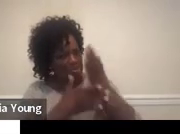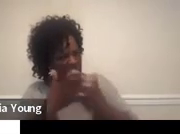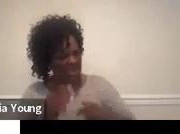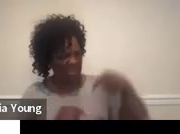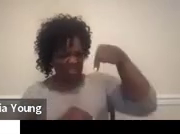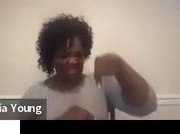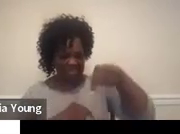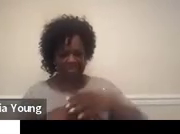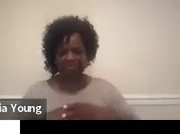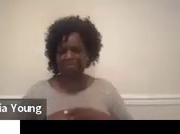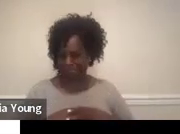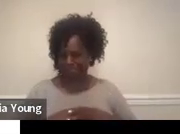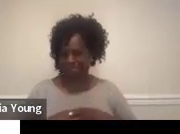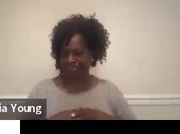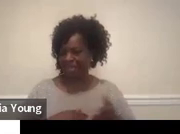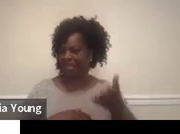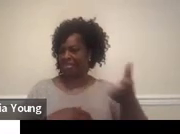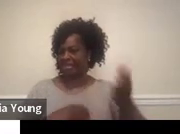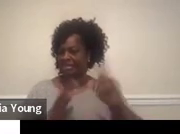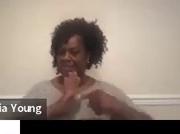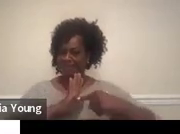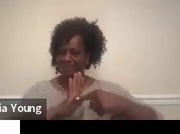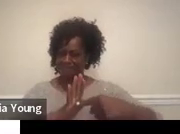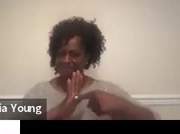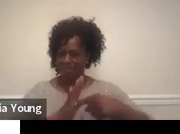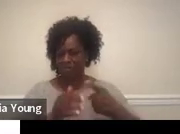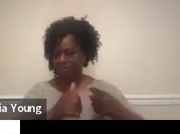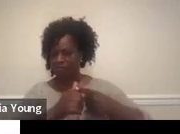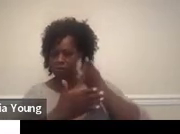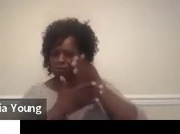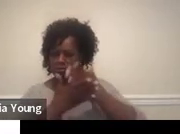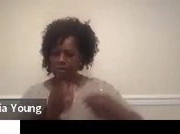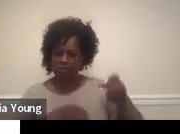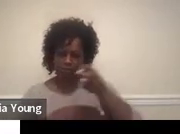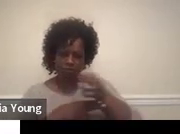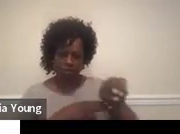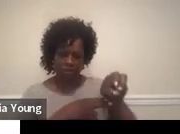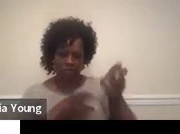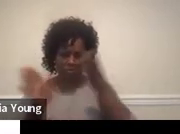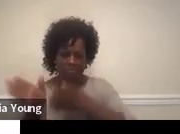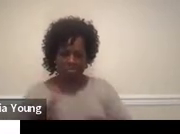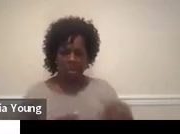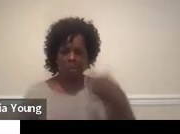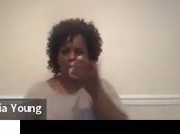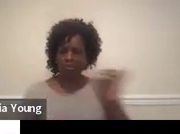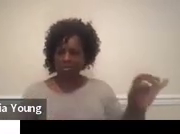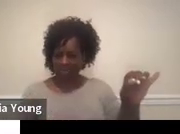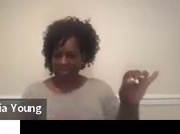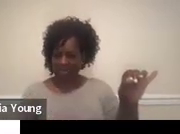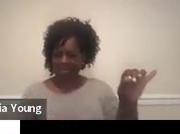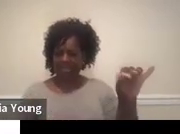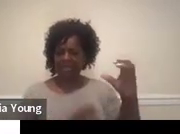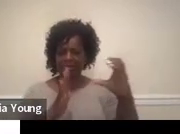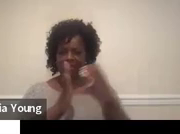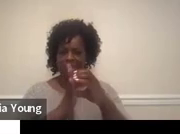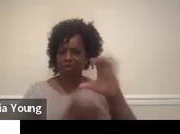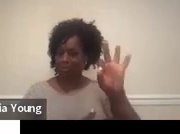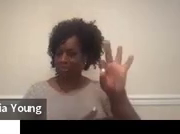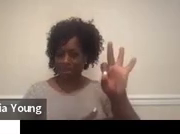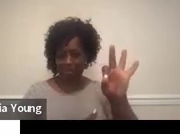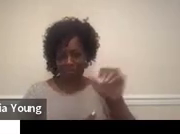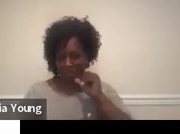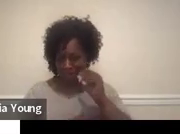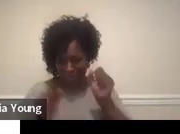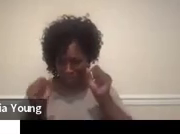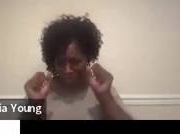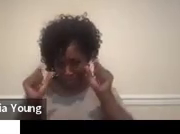So here is just the example of what the first part of the transition plan looks like in Section 9. No surprises there for